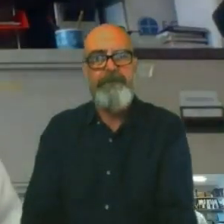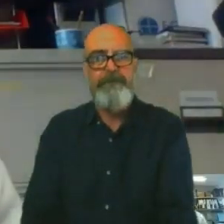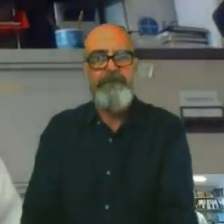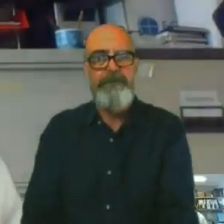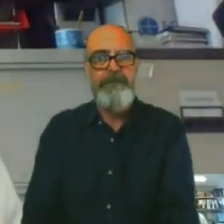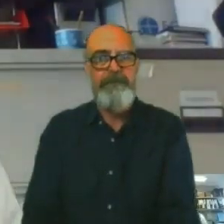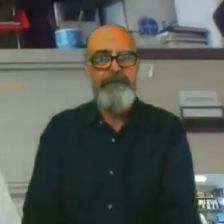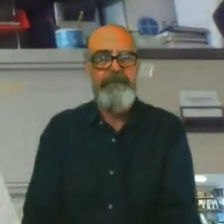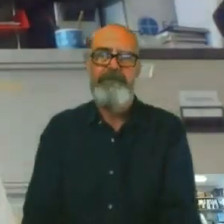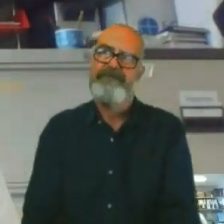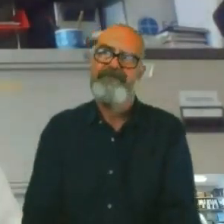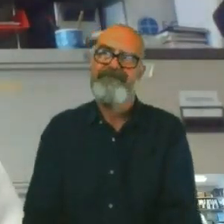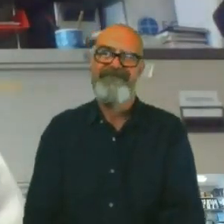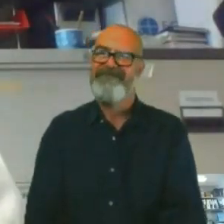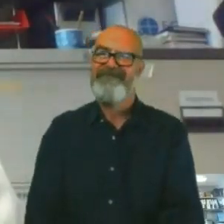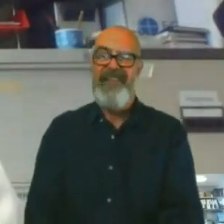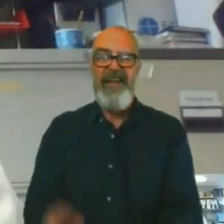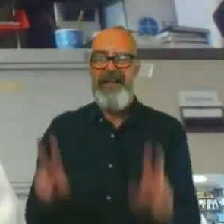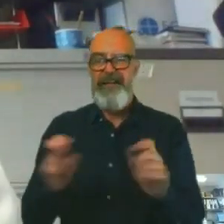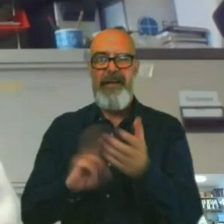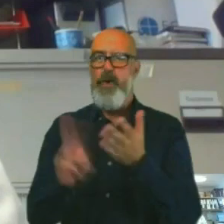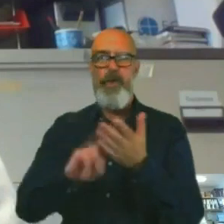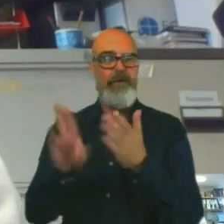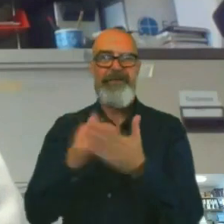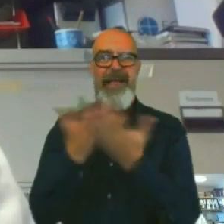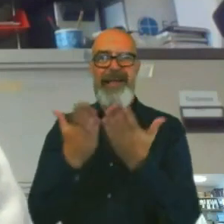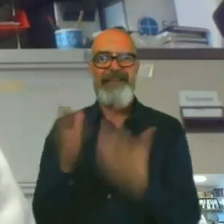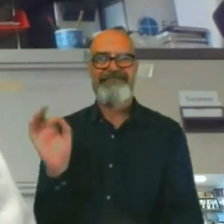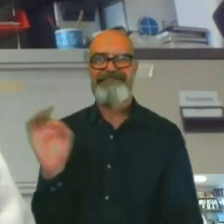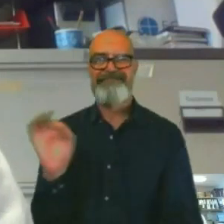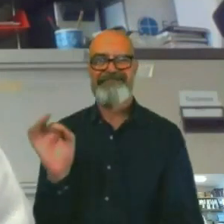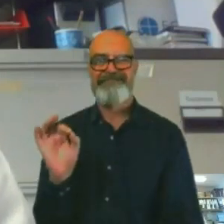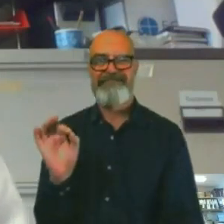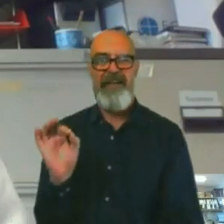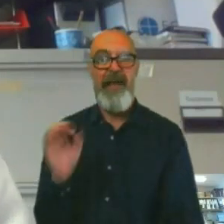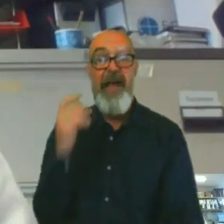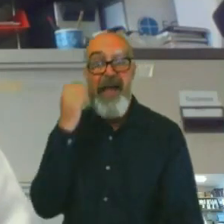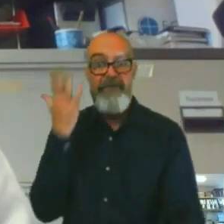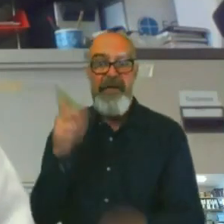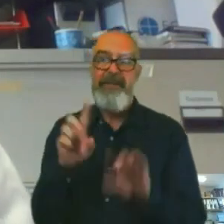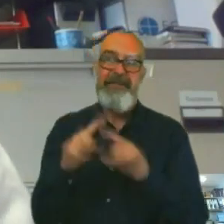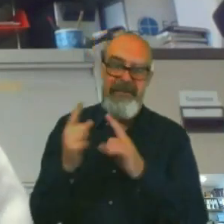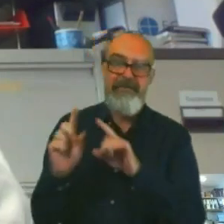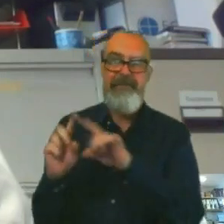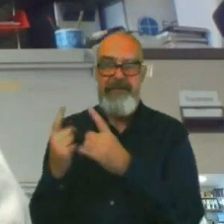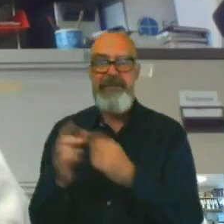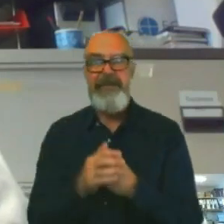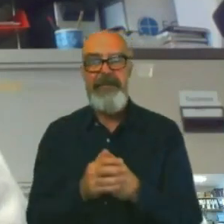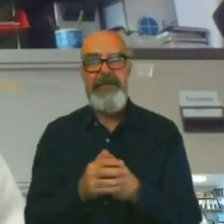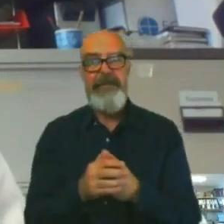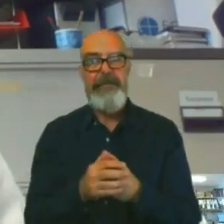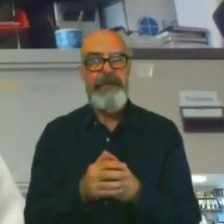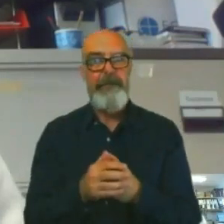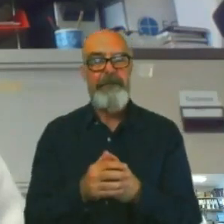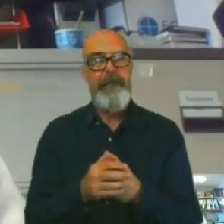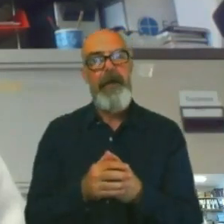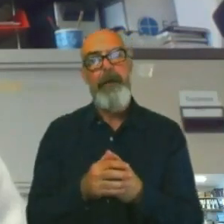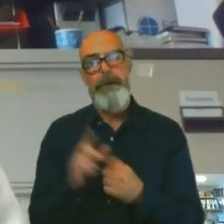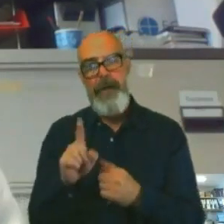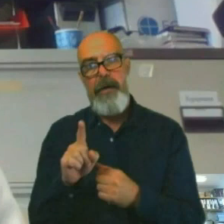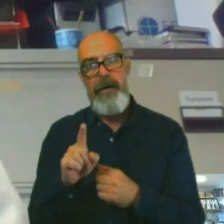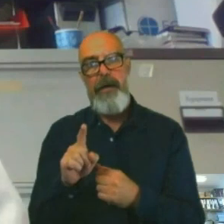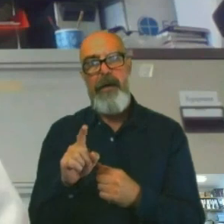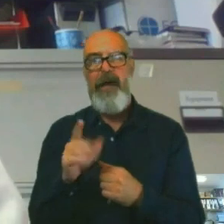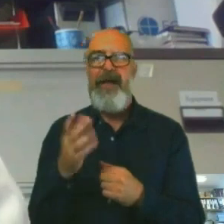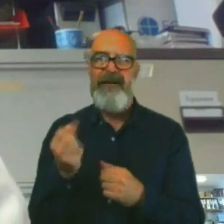There isn't really a normal day. We do different things every day. But you might be on like what we call a different bench each